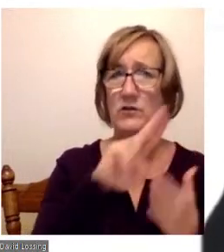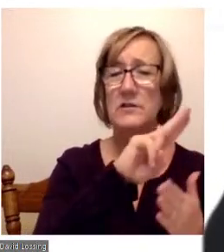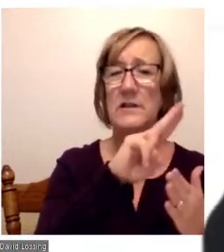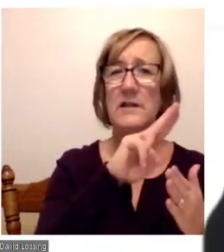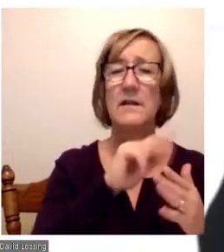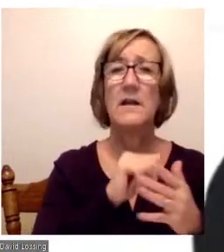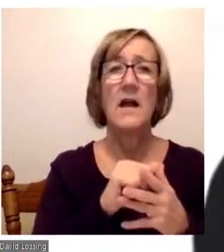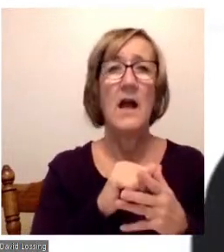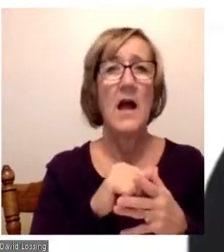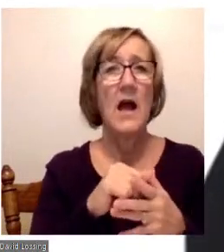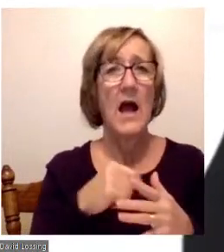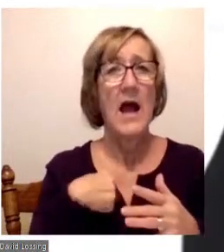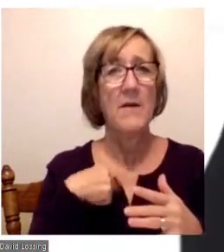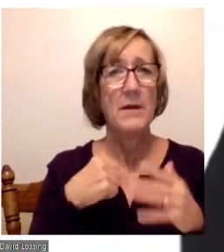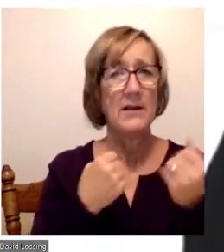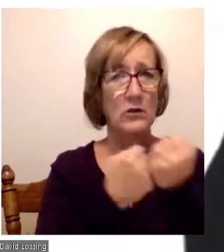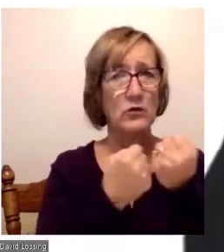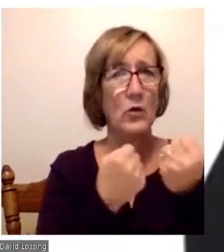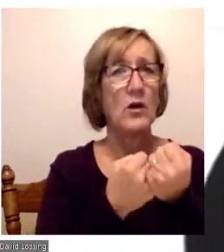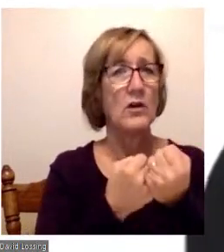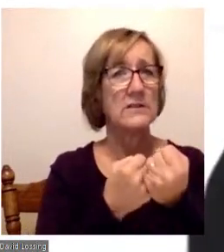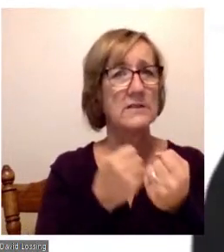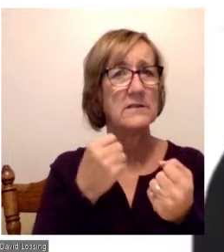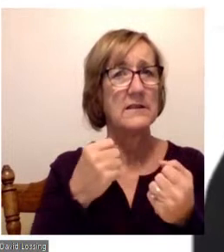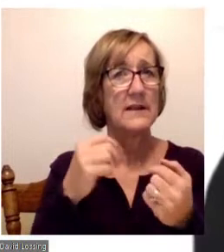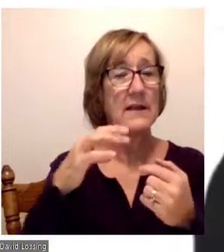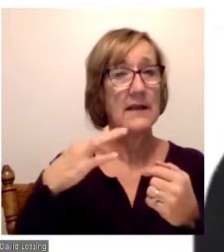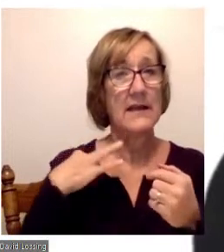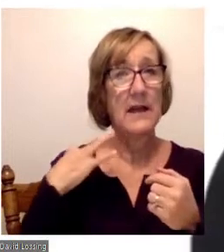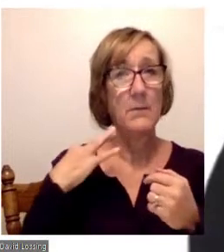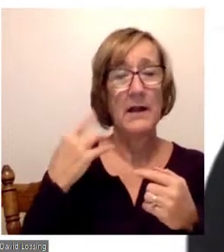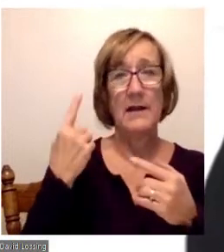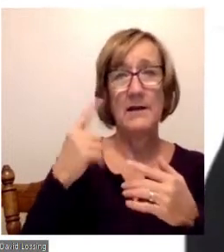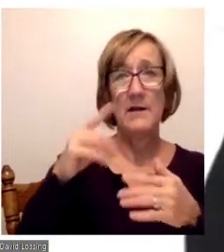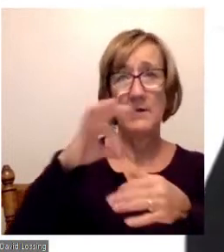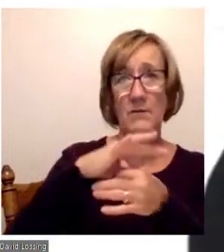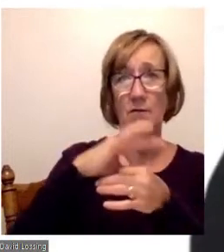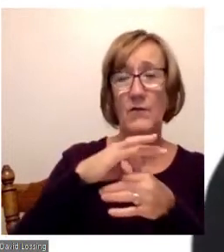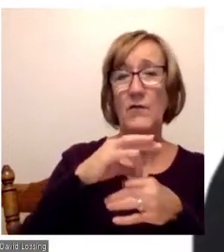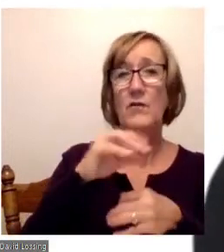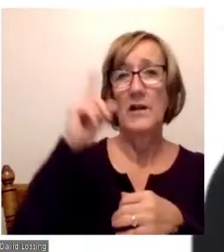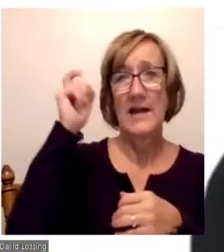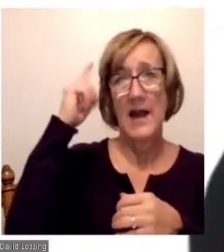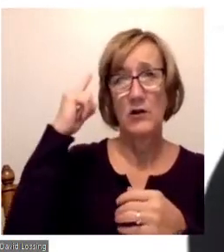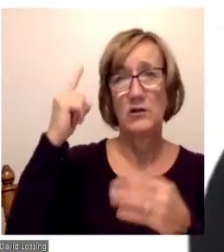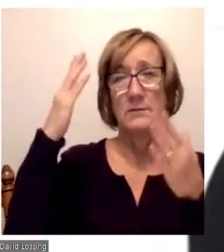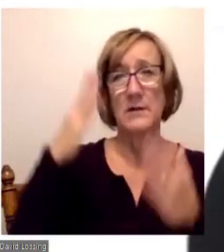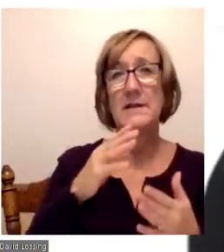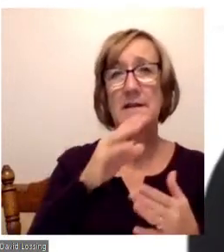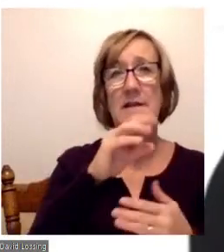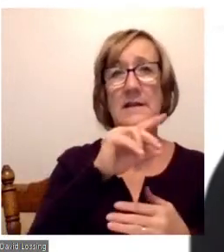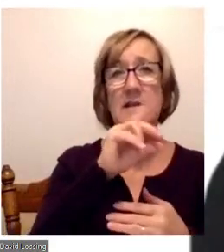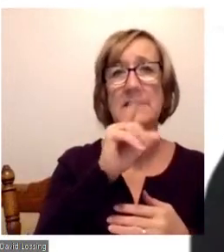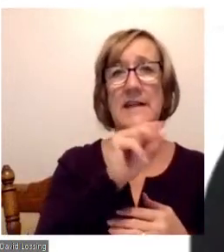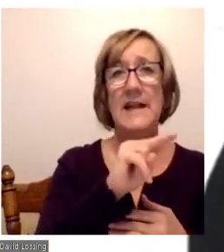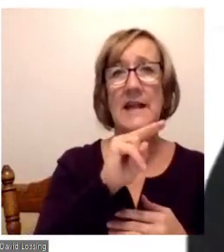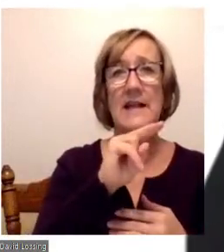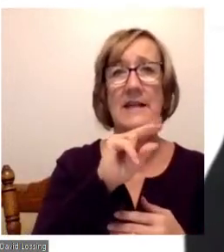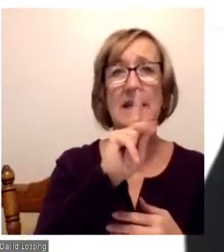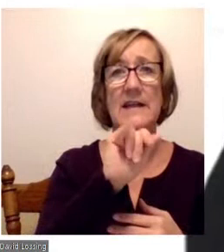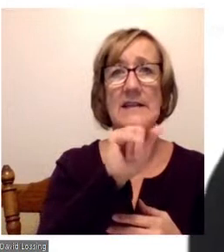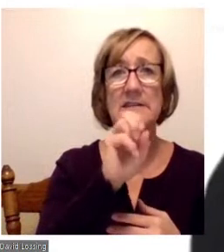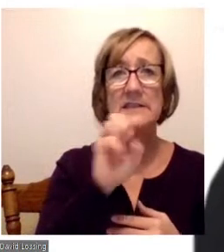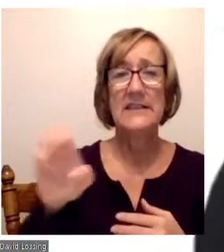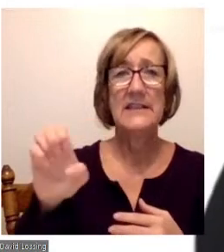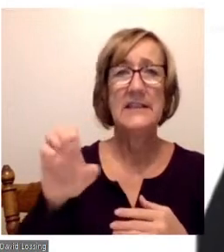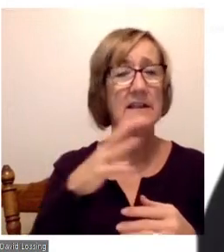Additionally, I've been endorsed in this campaign so far by our congressman, Dan Kildee. Four members of the current board of trustees, Michael Freeman,